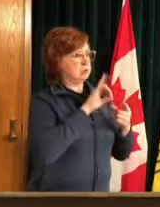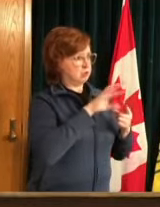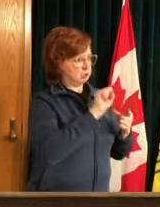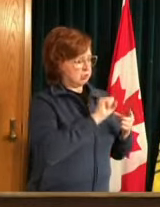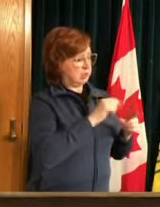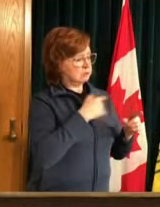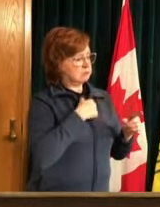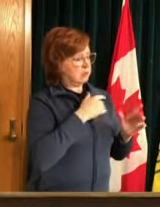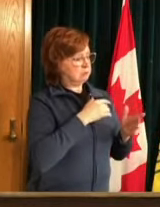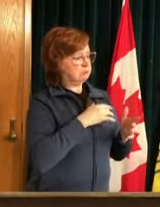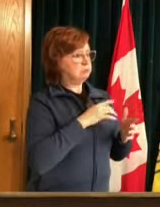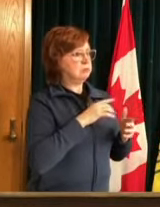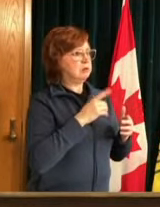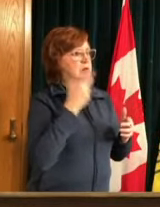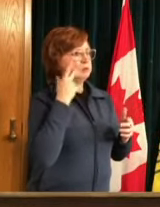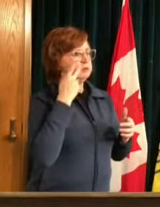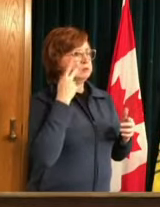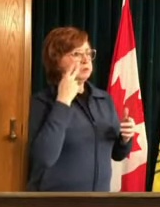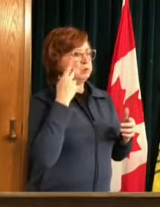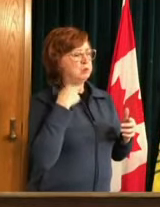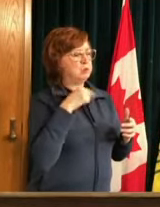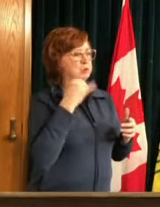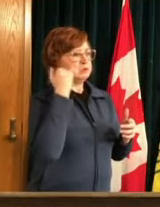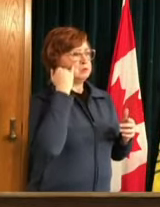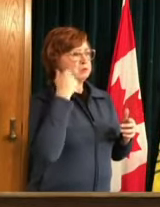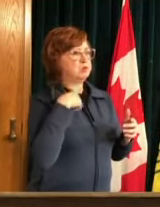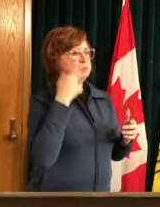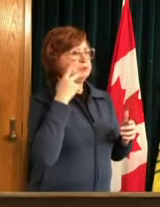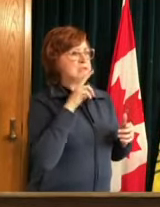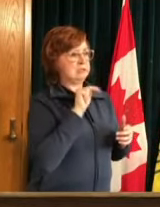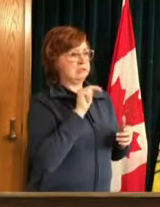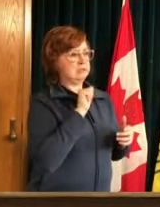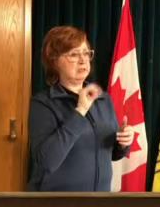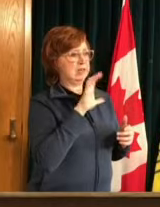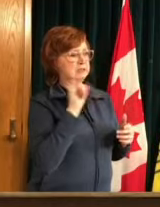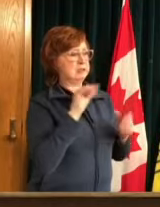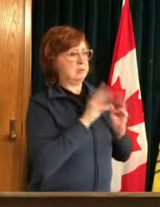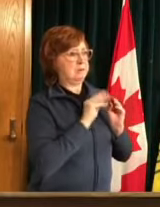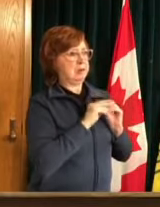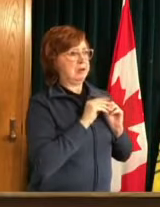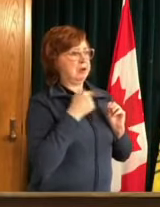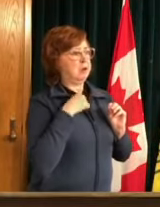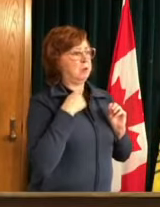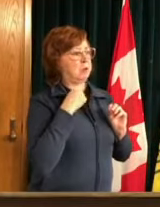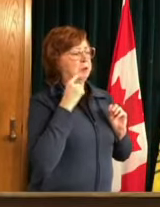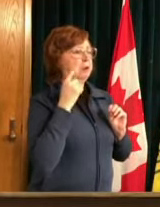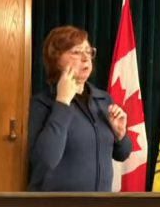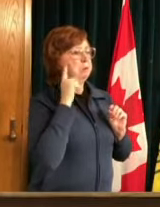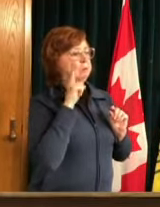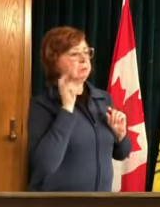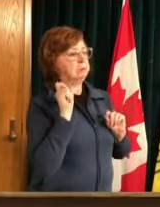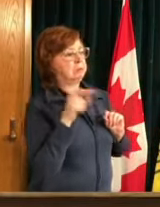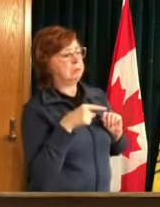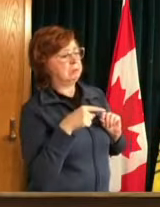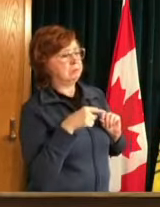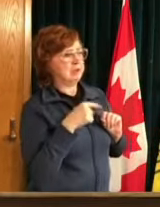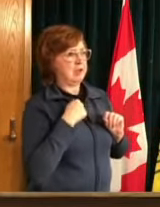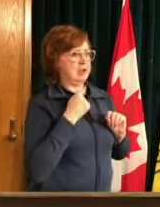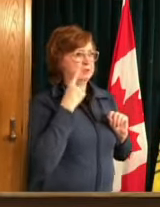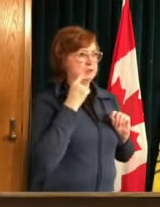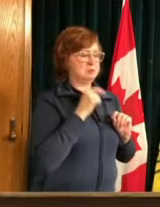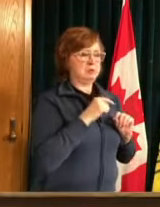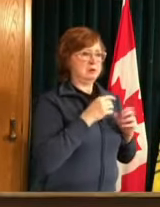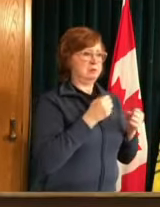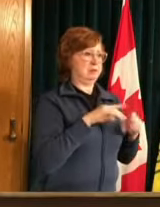i think if you peeked behind the the curtain at a at nasi meeting you would see a uh you know a conversation of dueling doctors with their various opinions